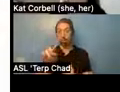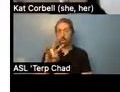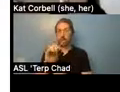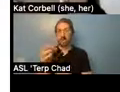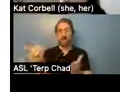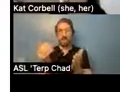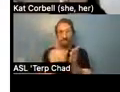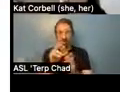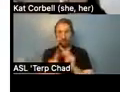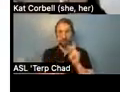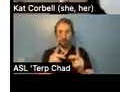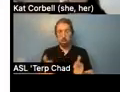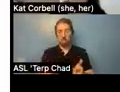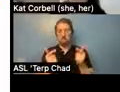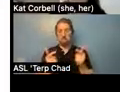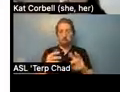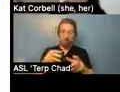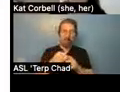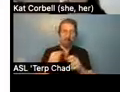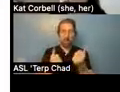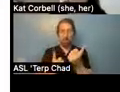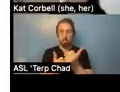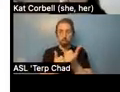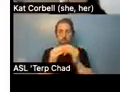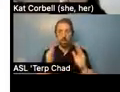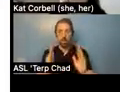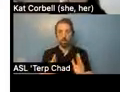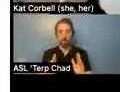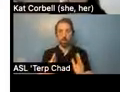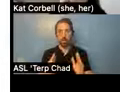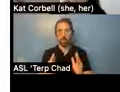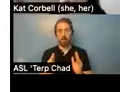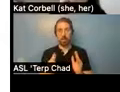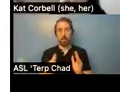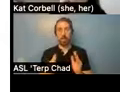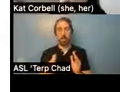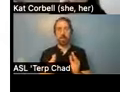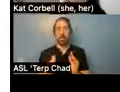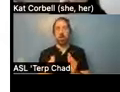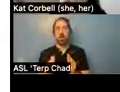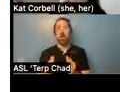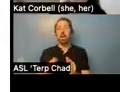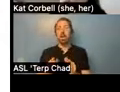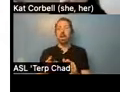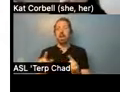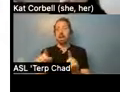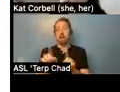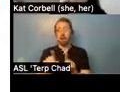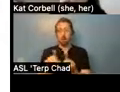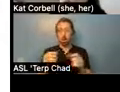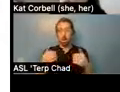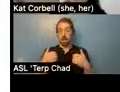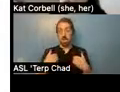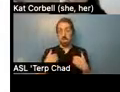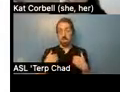supportive housing in New York city. Um, and there's also an expanded eligibility for supportive housing,